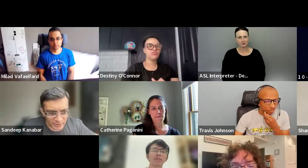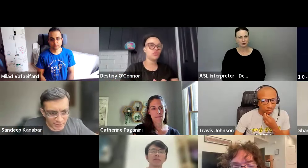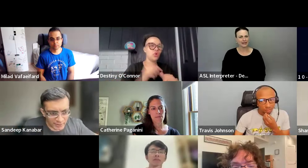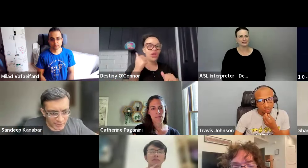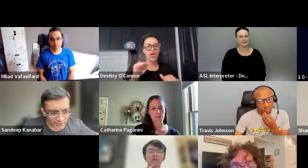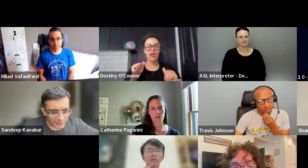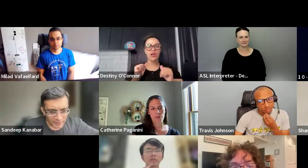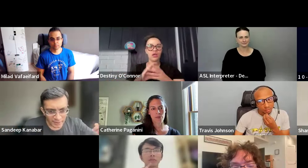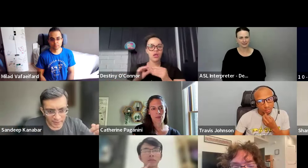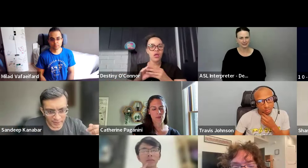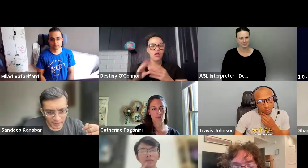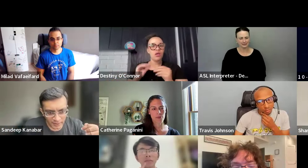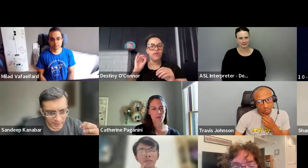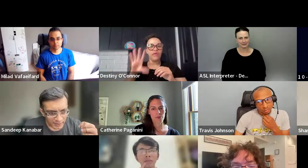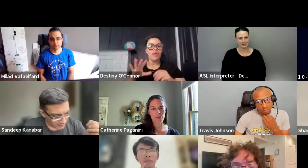Great.